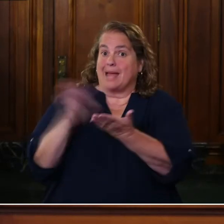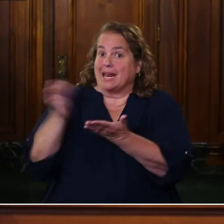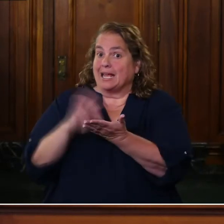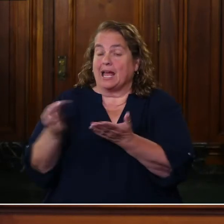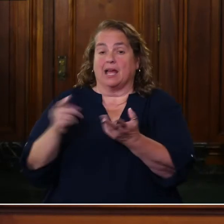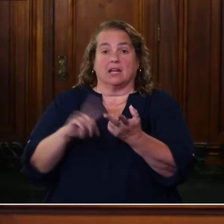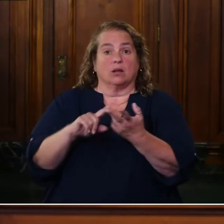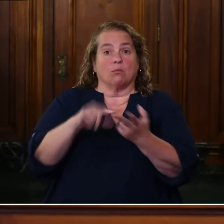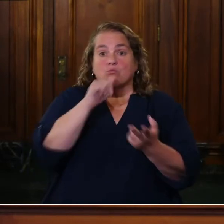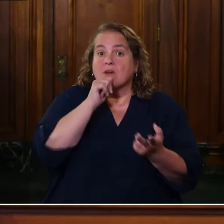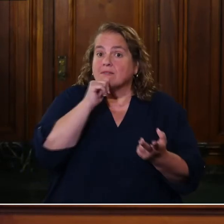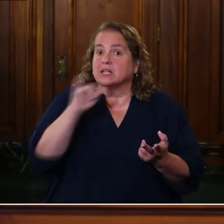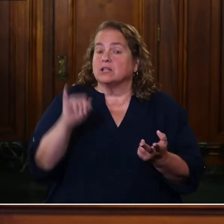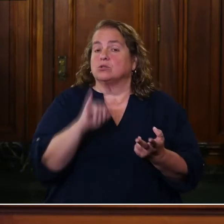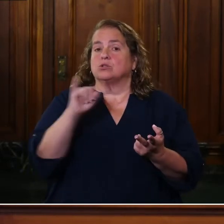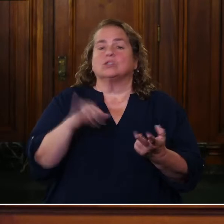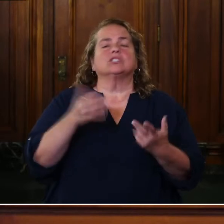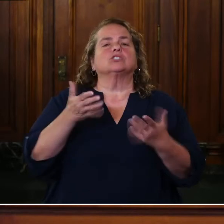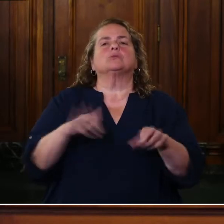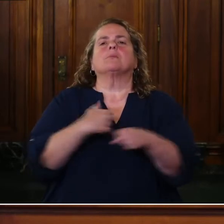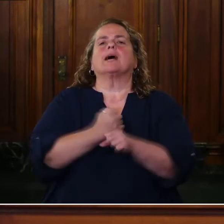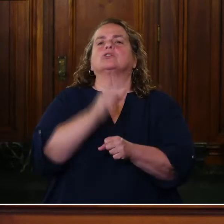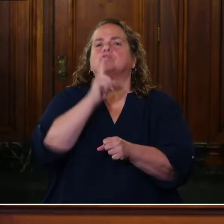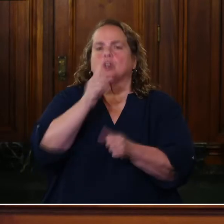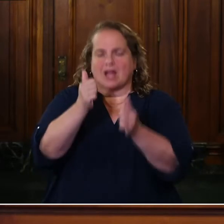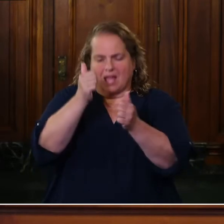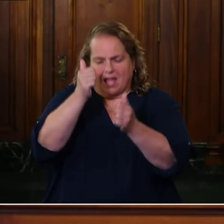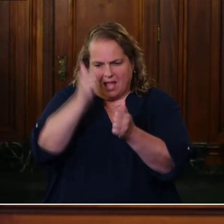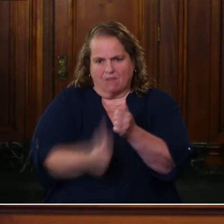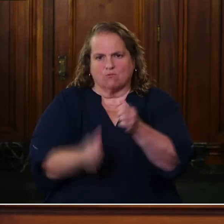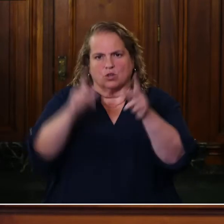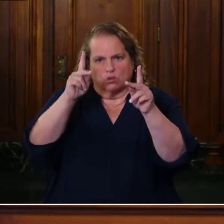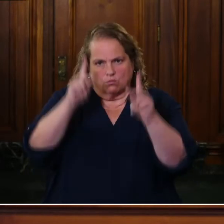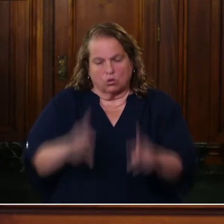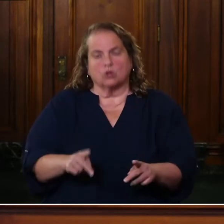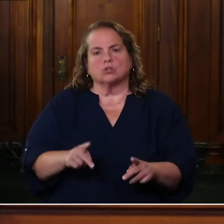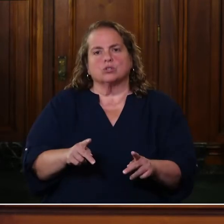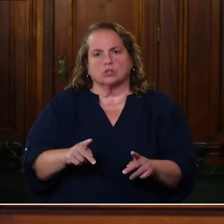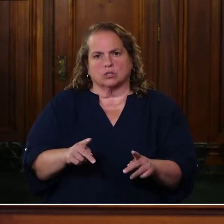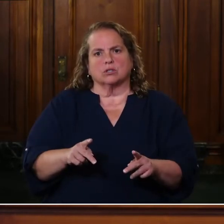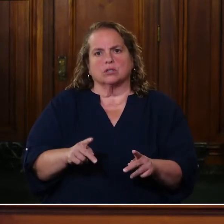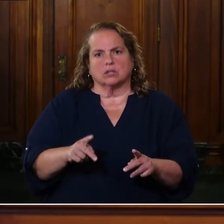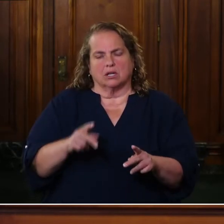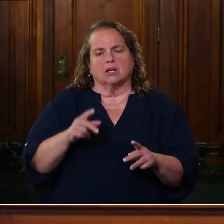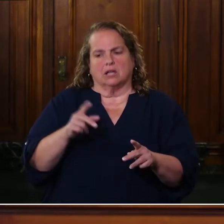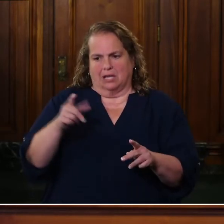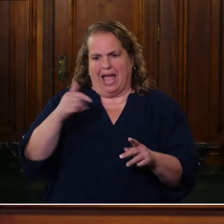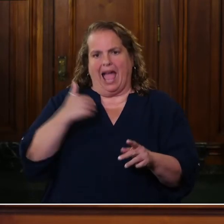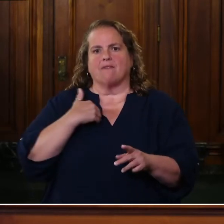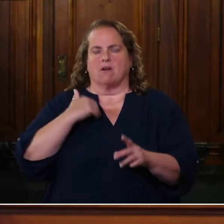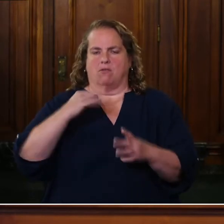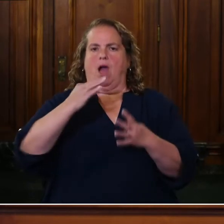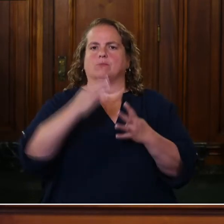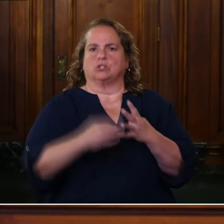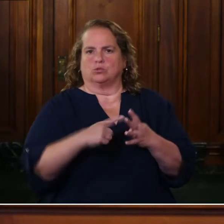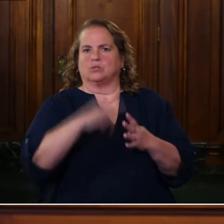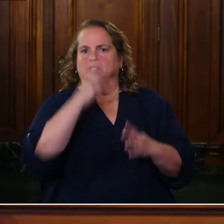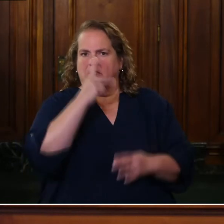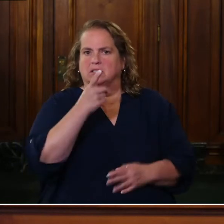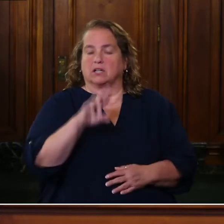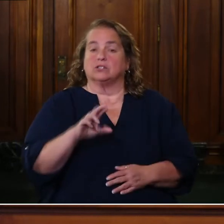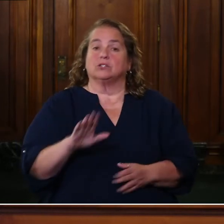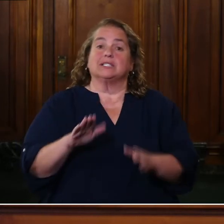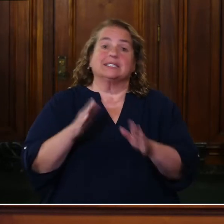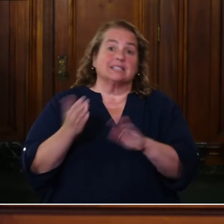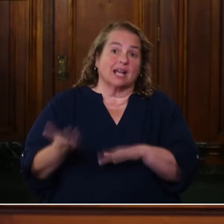private insurance. Let's make sure everybody is reached and can get those options. So on